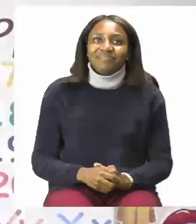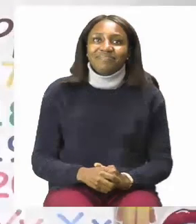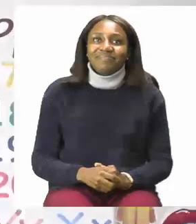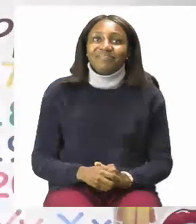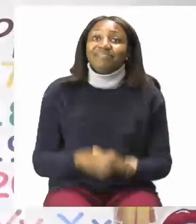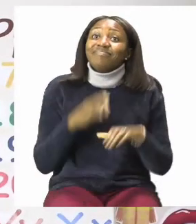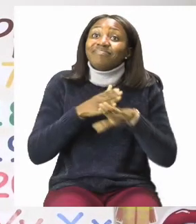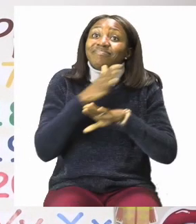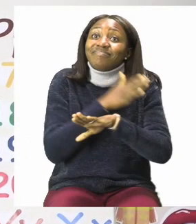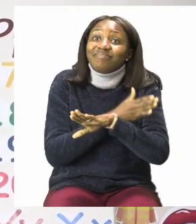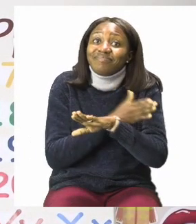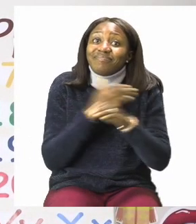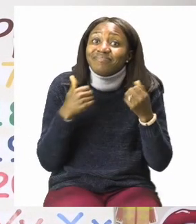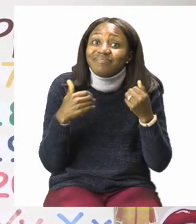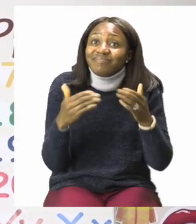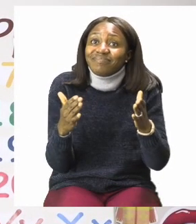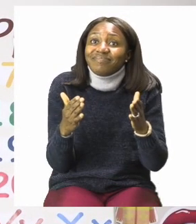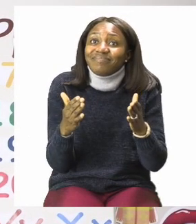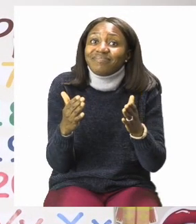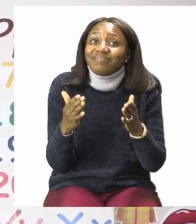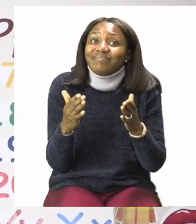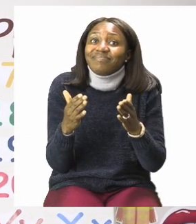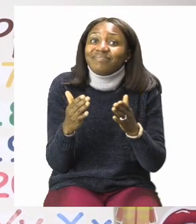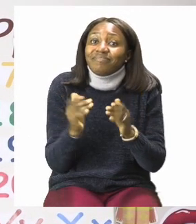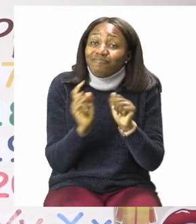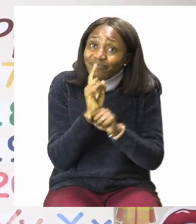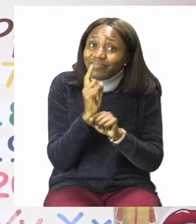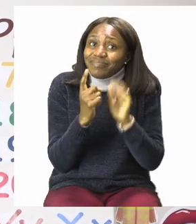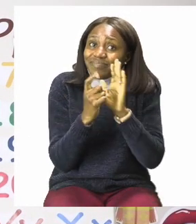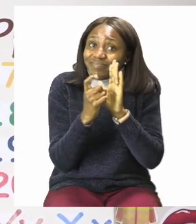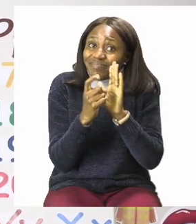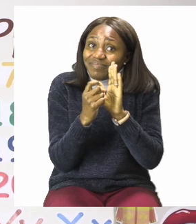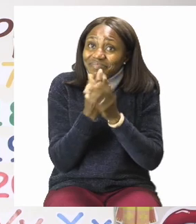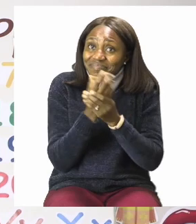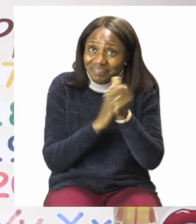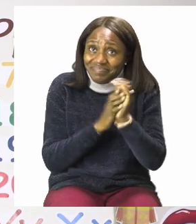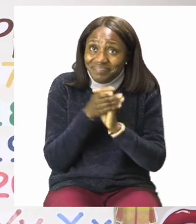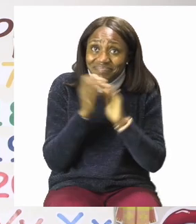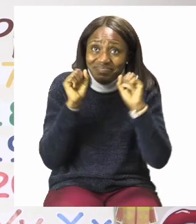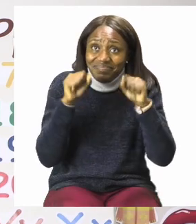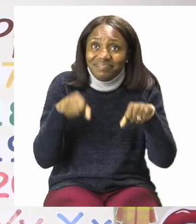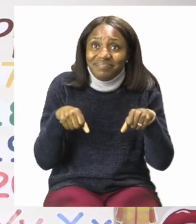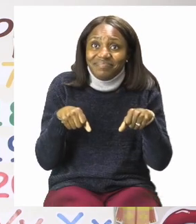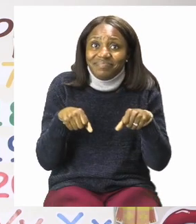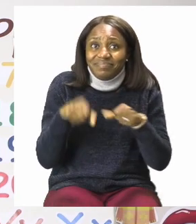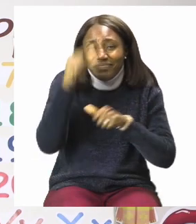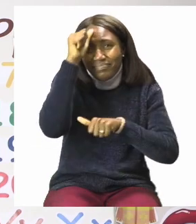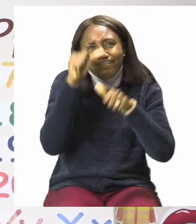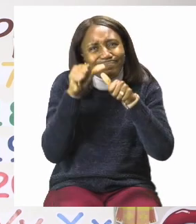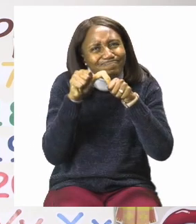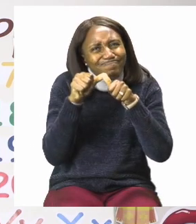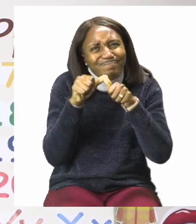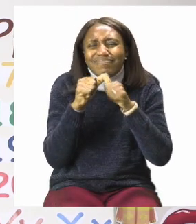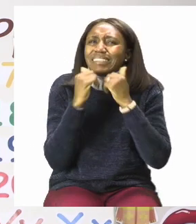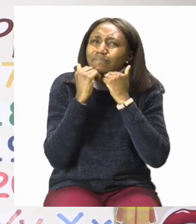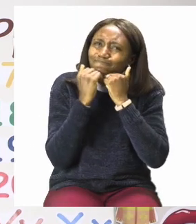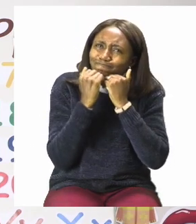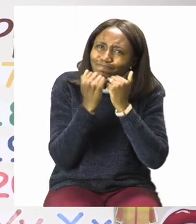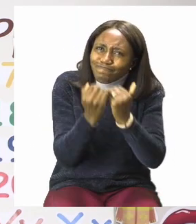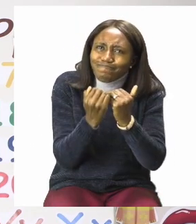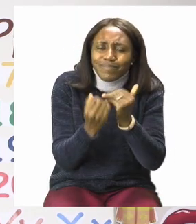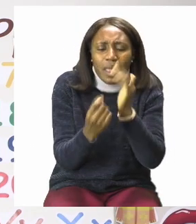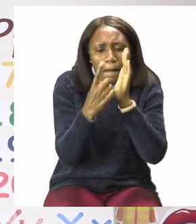Before we get into any lessons boys and girls we need to sanitize. Remember it's very important that